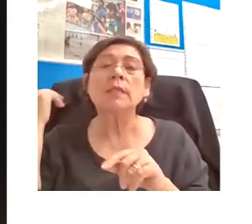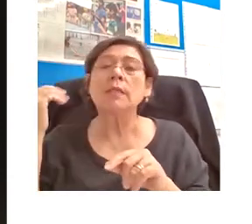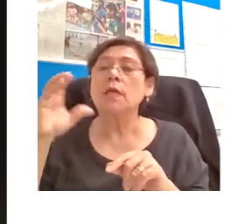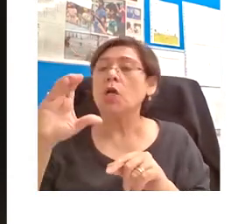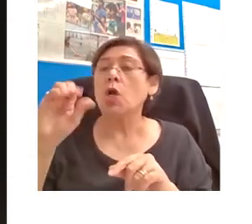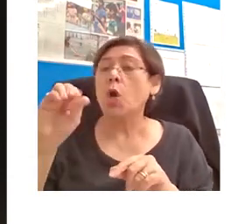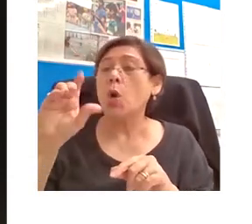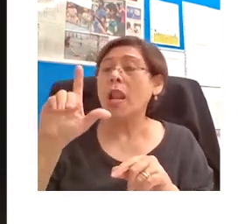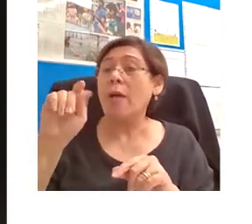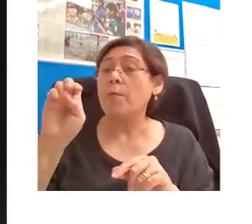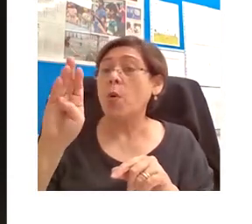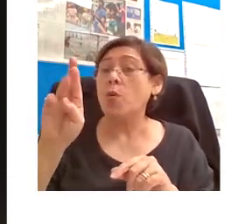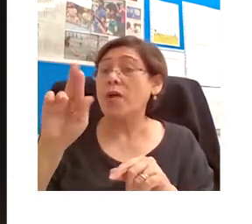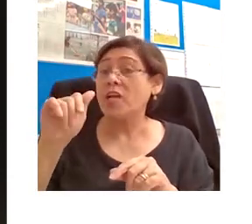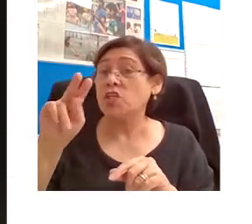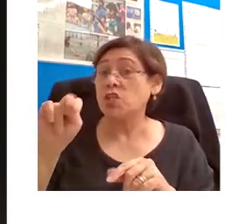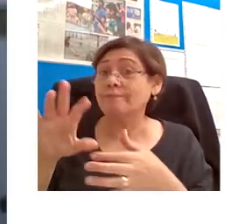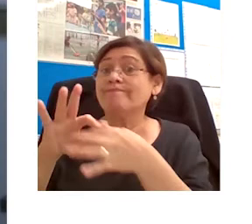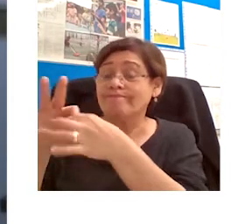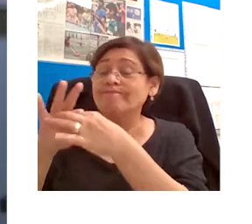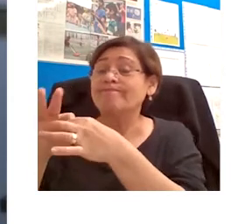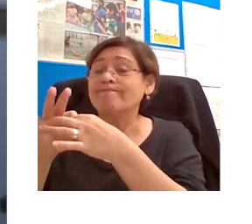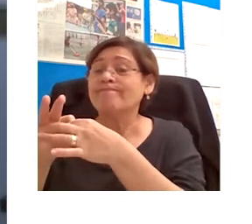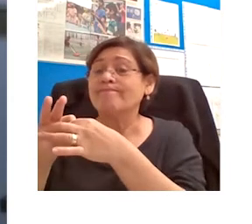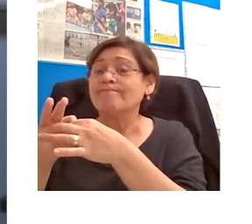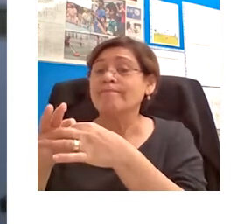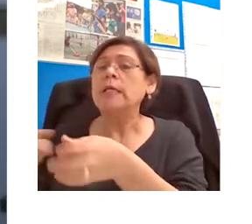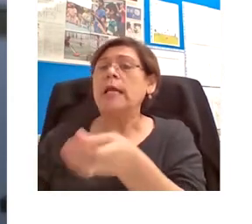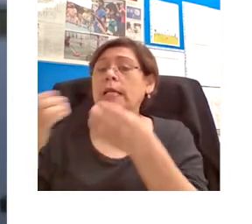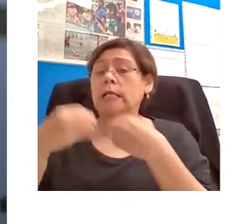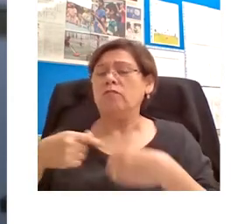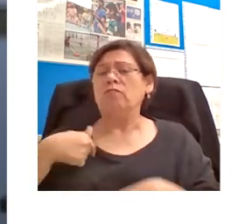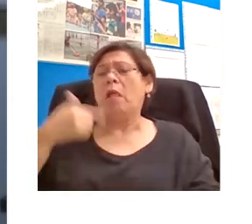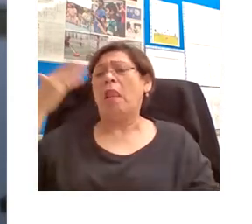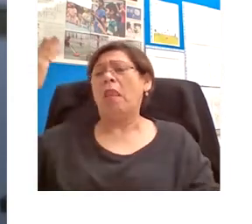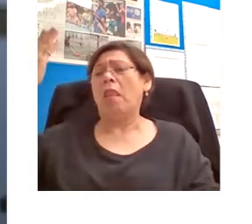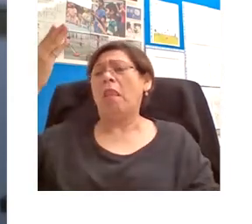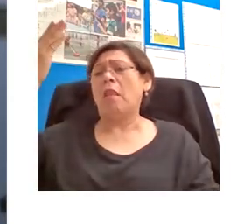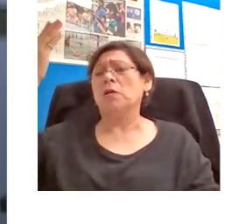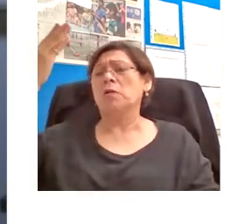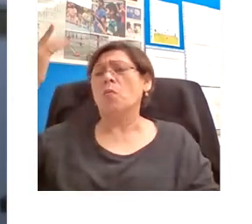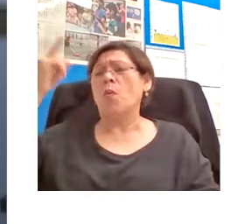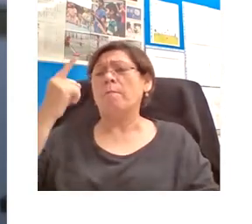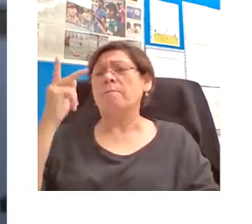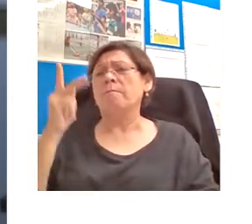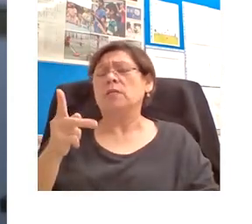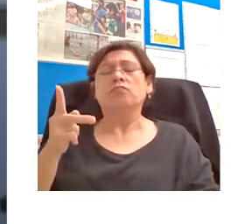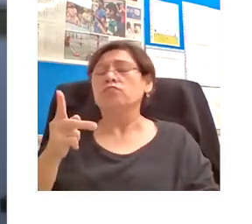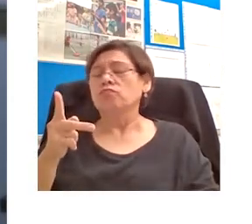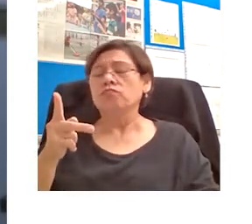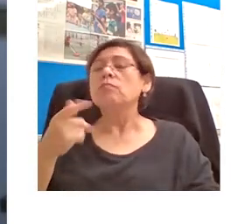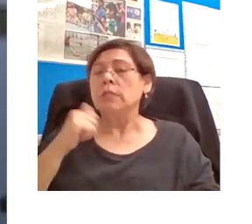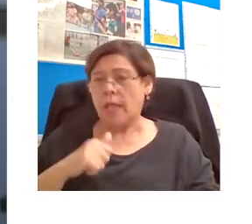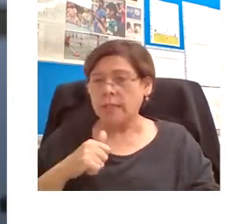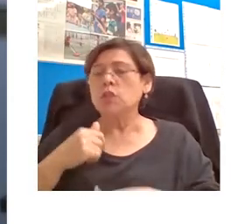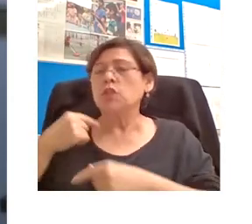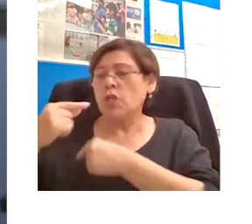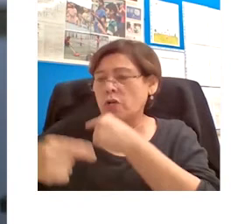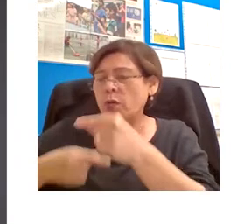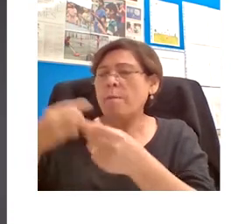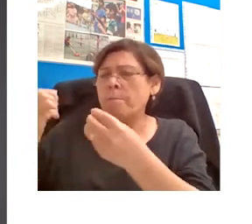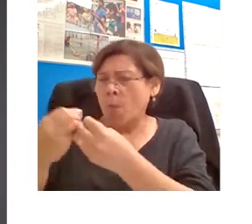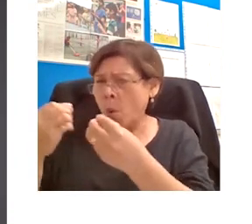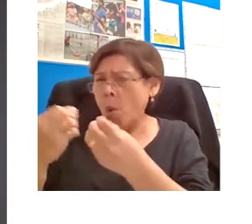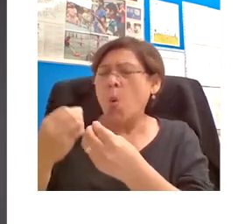also replace the lone lecturer in generating all of this material. This is partly because image-based learning